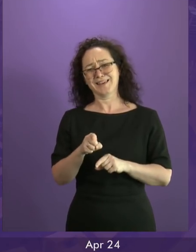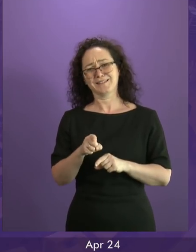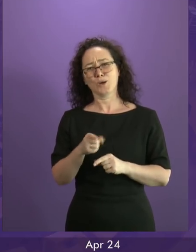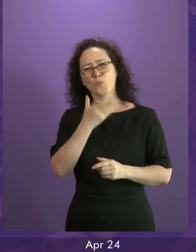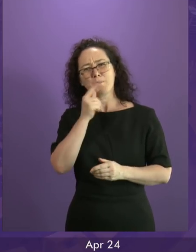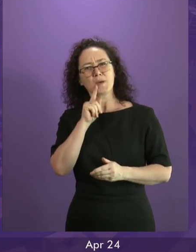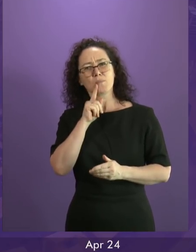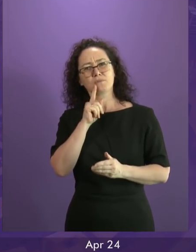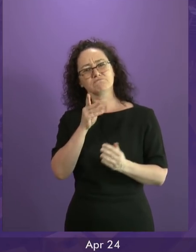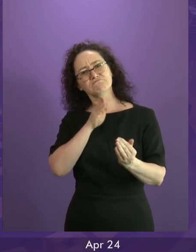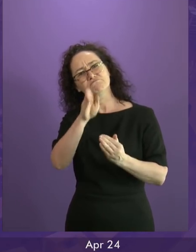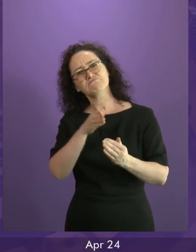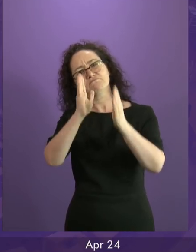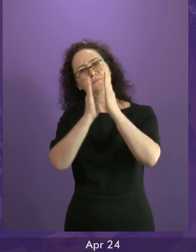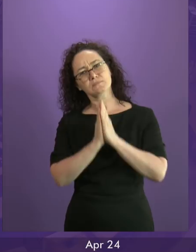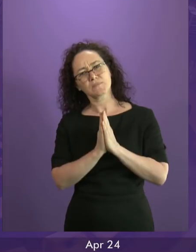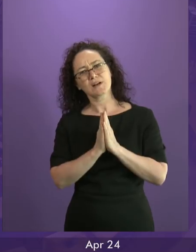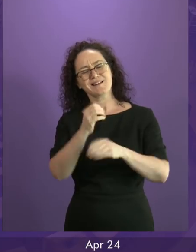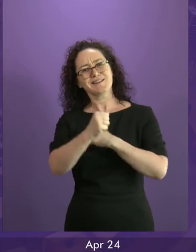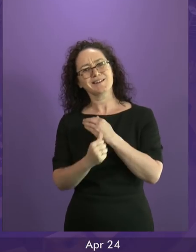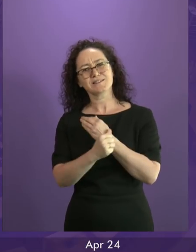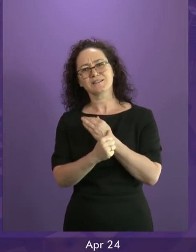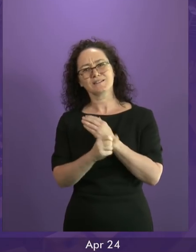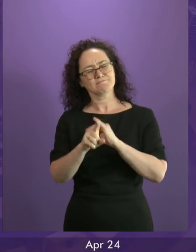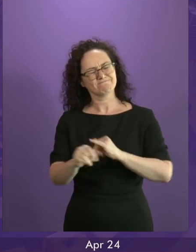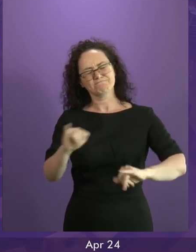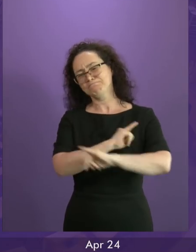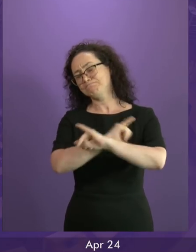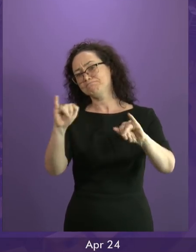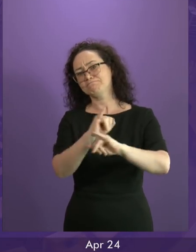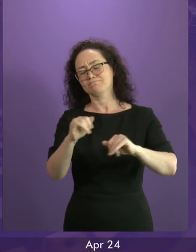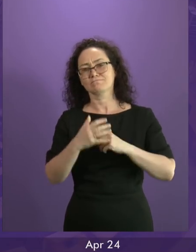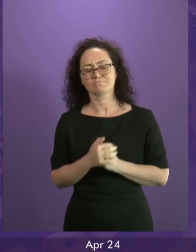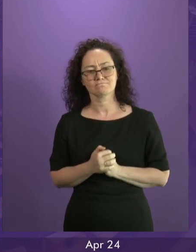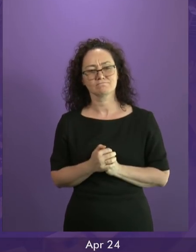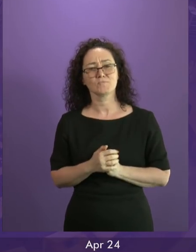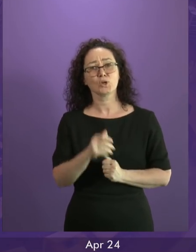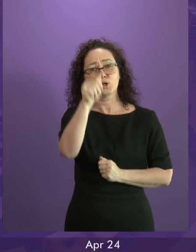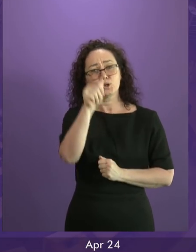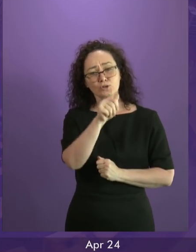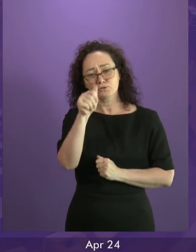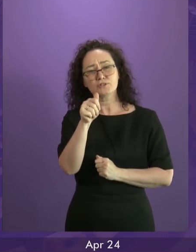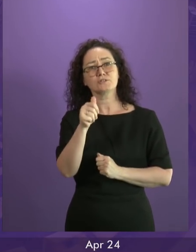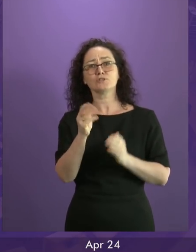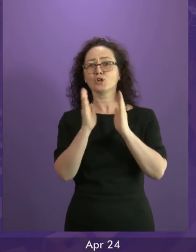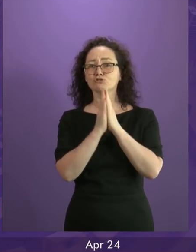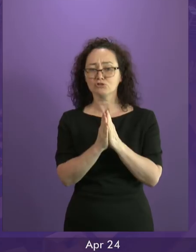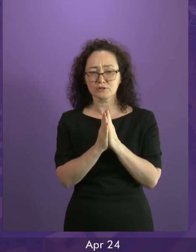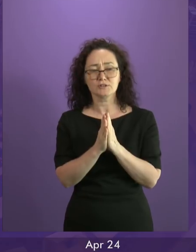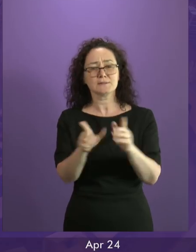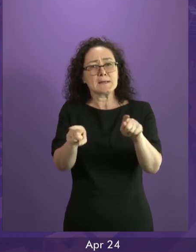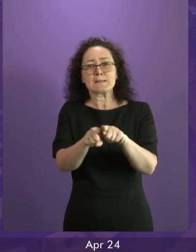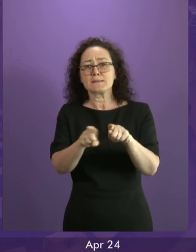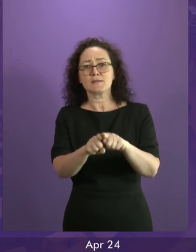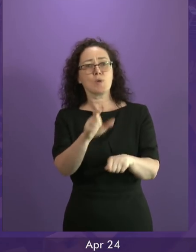services or enjoyed a holiday is barbaric beyond words. Christian churches like mosques, synagogues and all